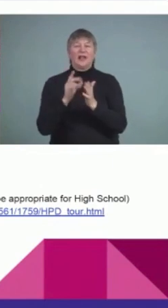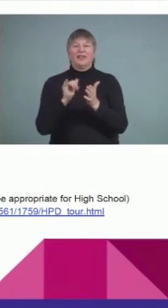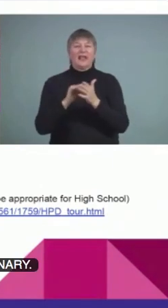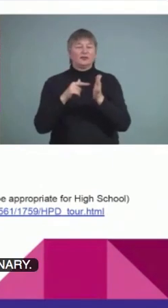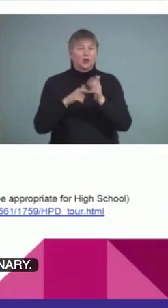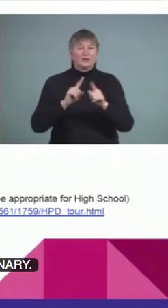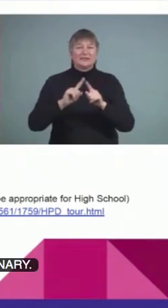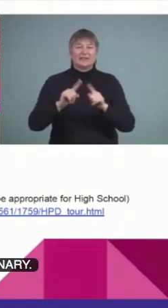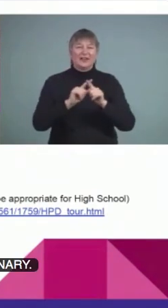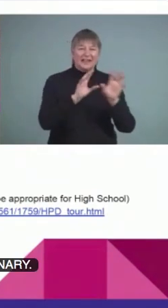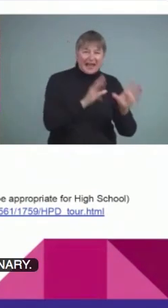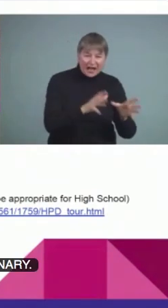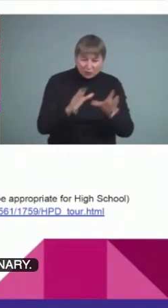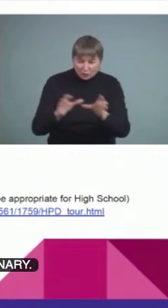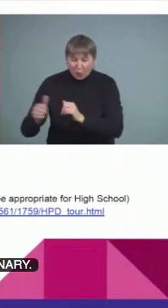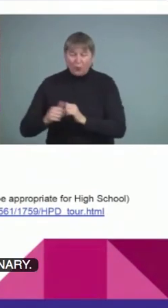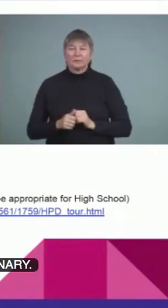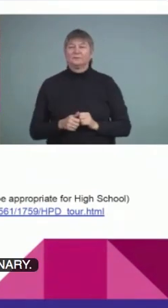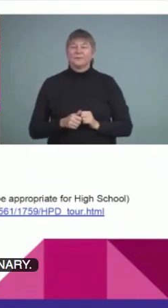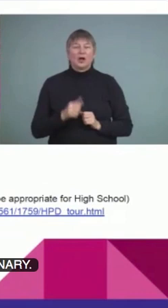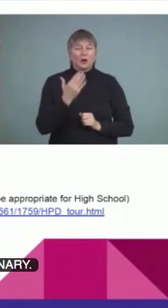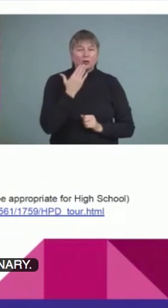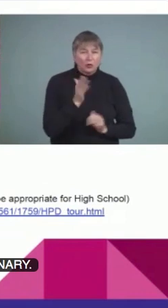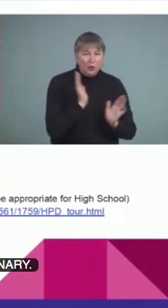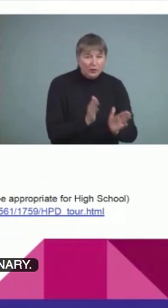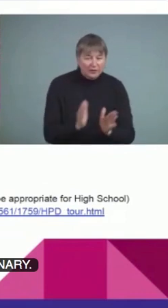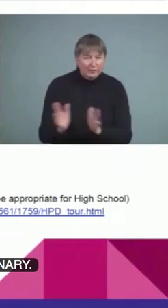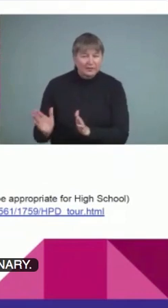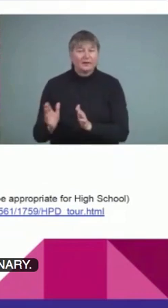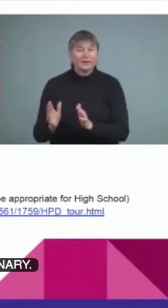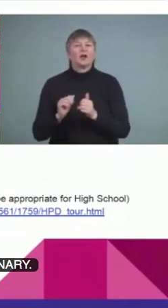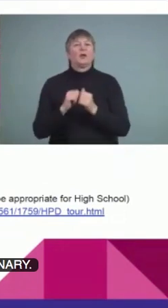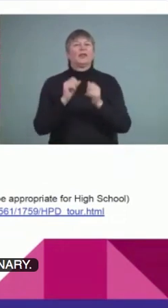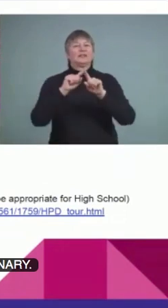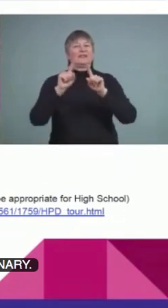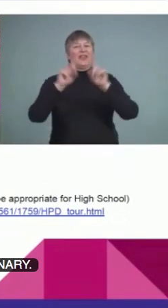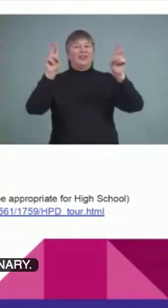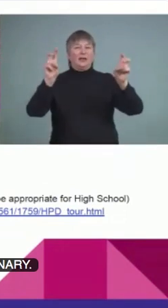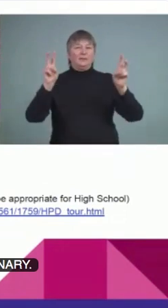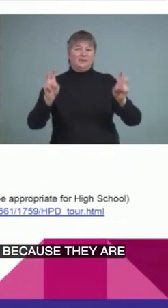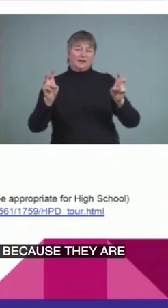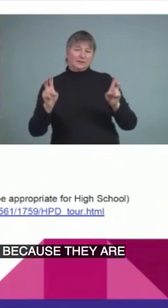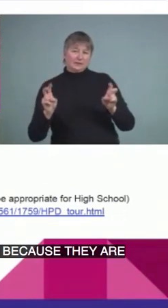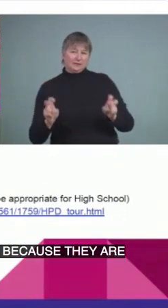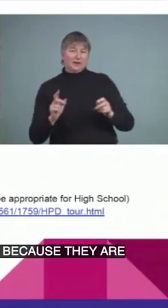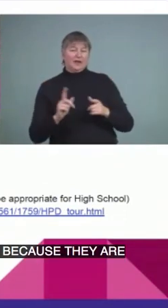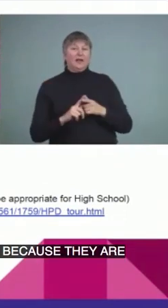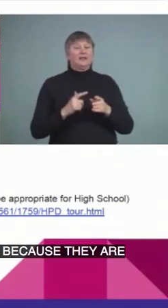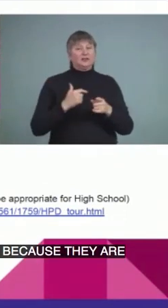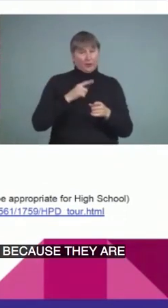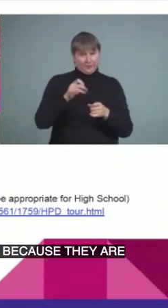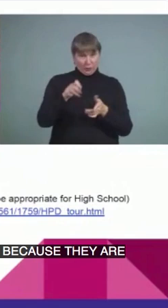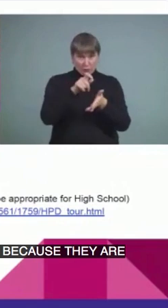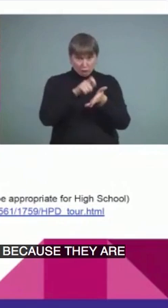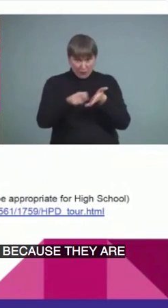conceptual organization because they are organized in themes. So, I find if you are writing about